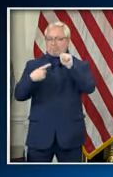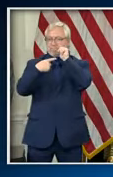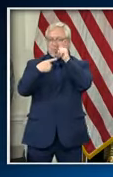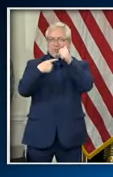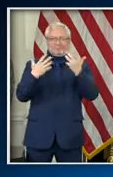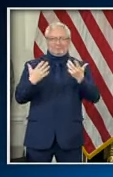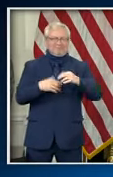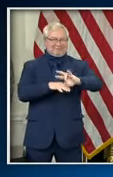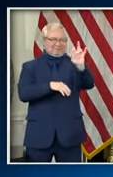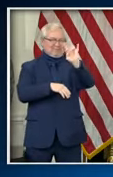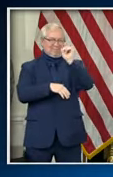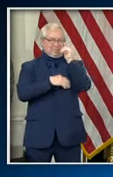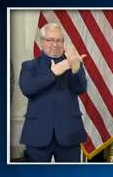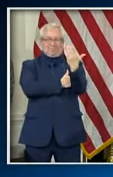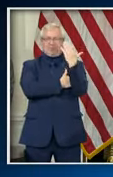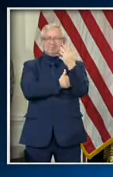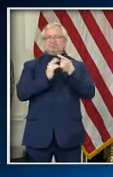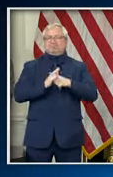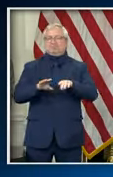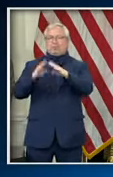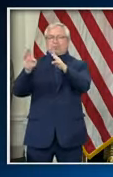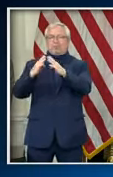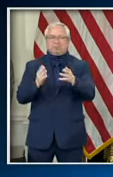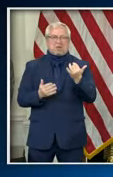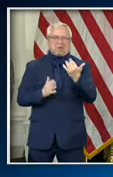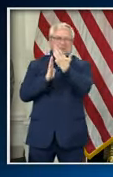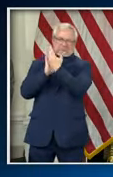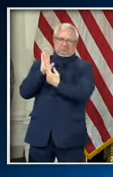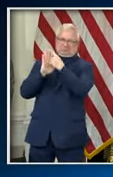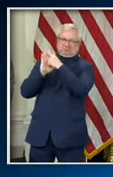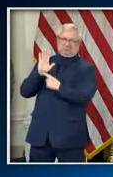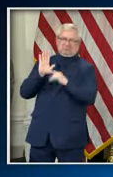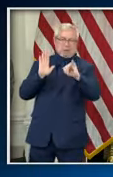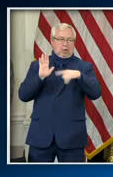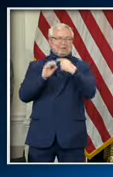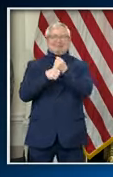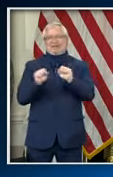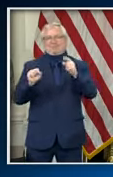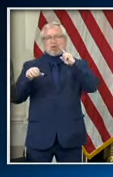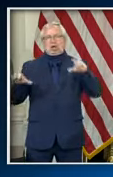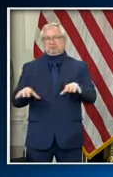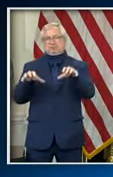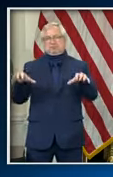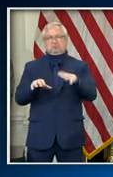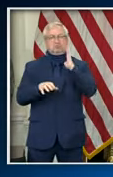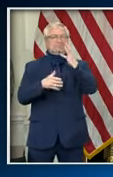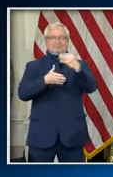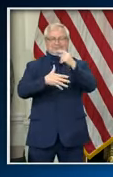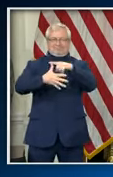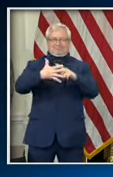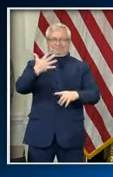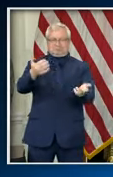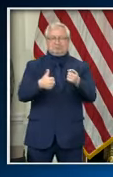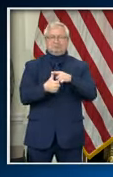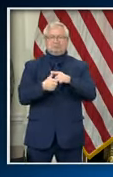a.m. the list of safe outdoor activities will be broadened to now include golf